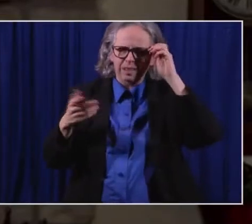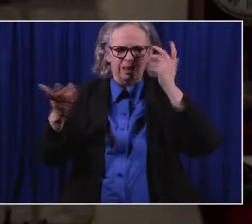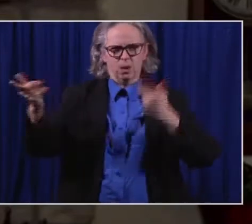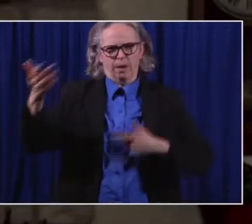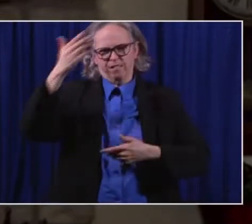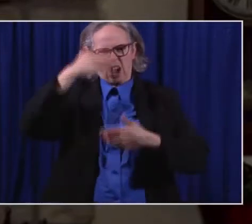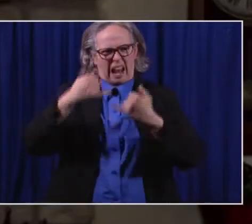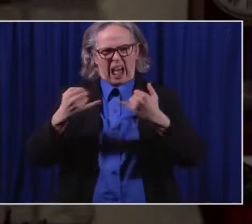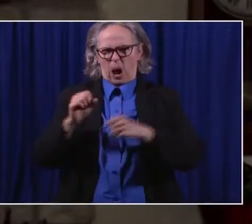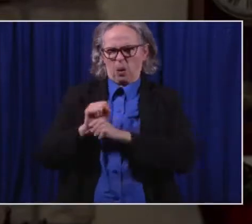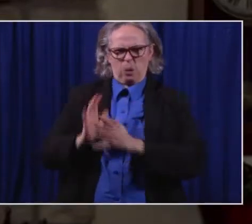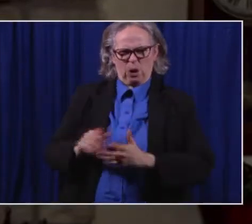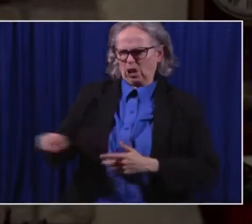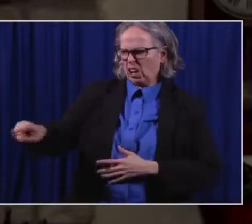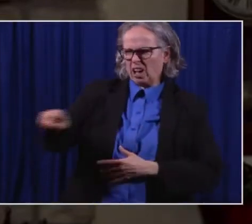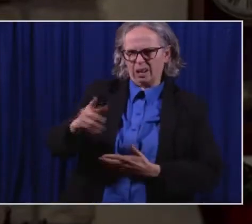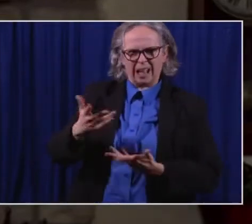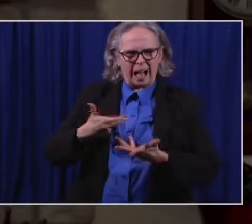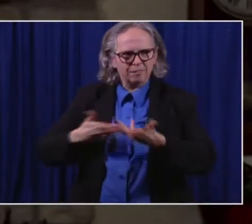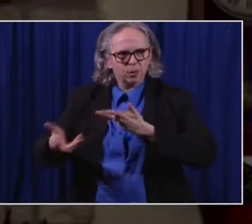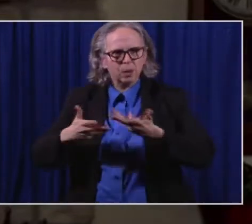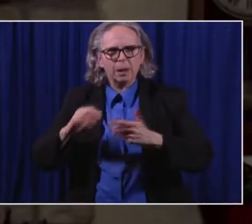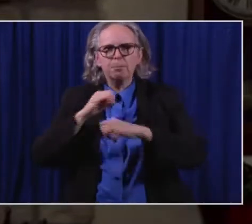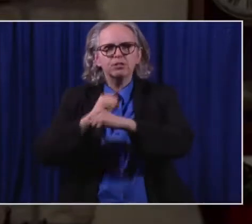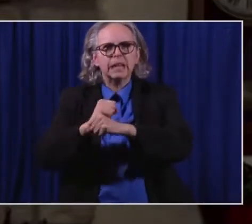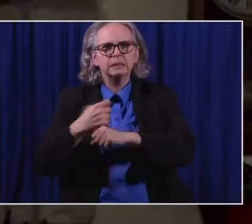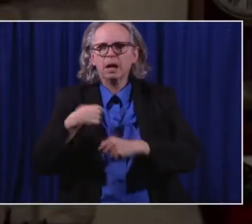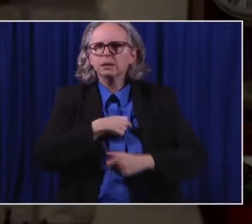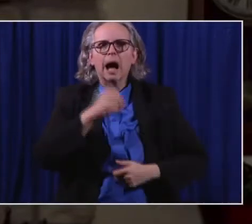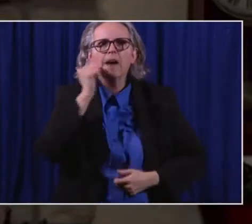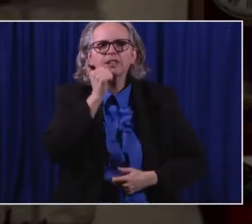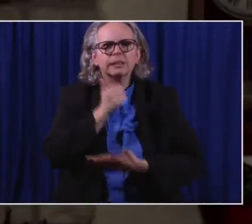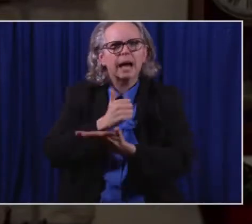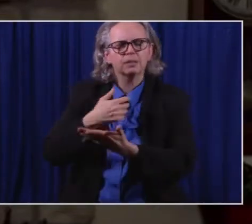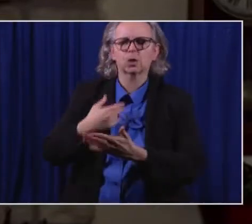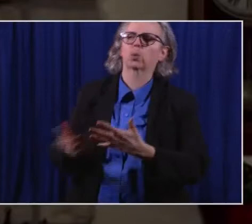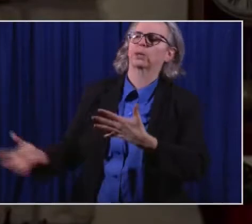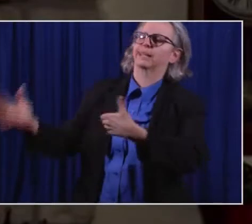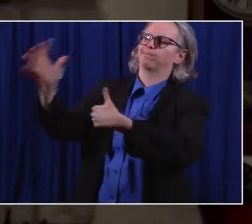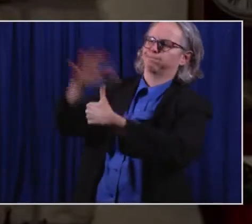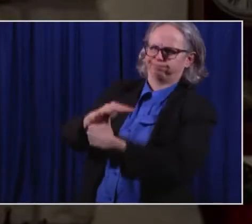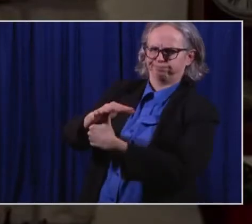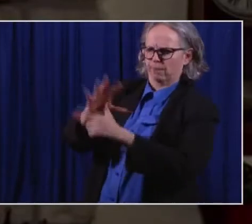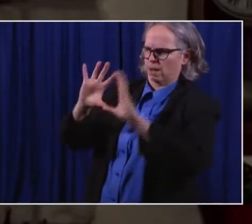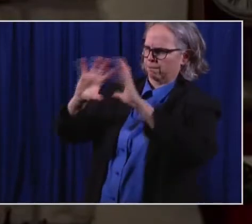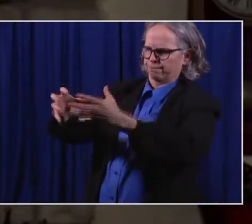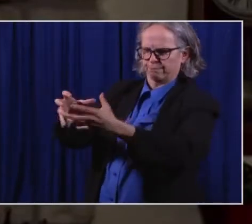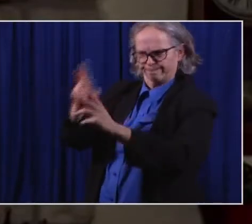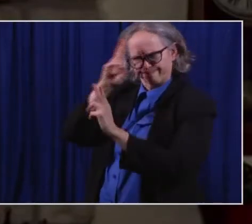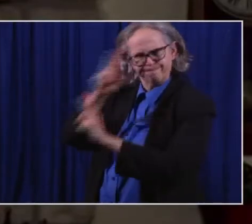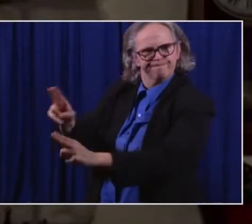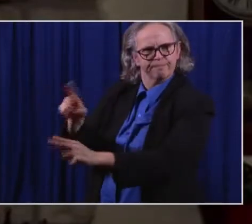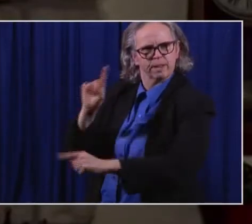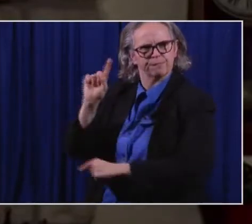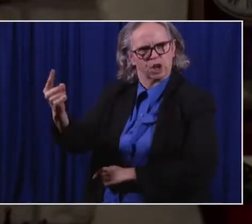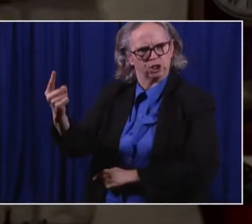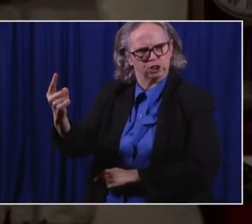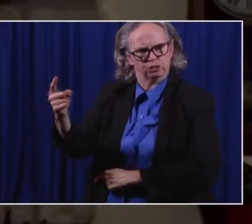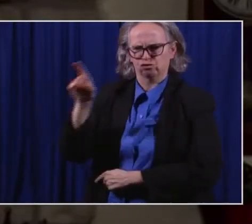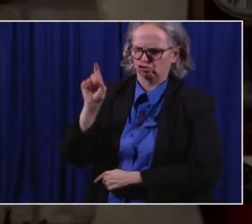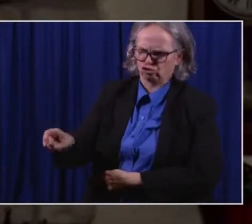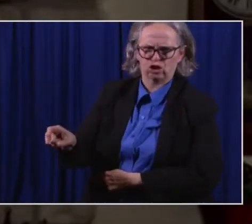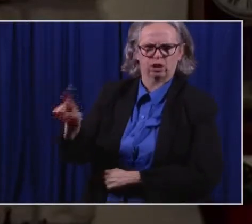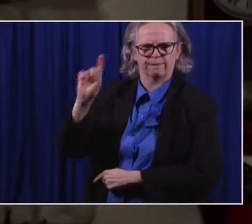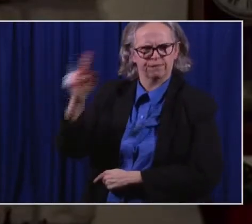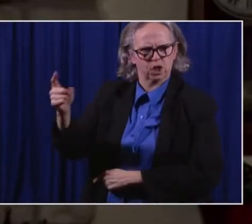They are protecting us every single day and we need to, we need to protect them. We need them out there. And that's why